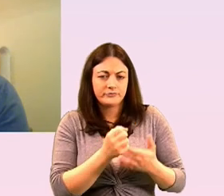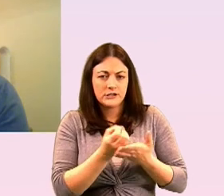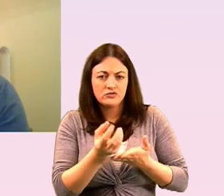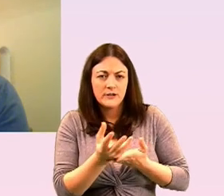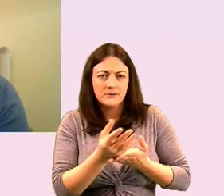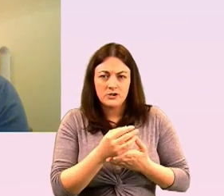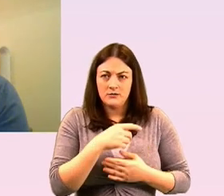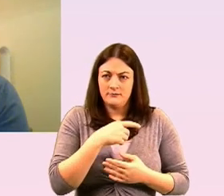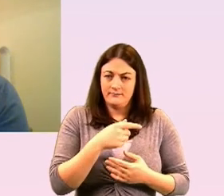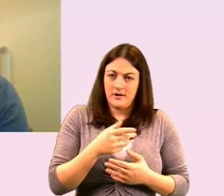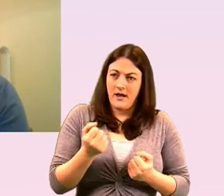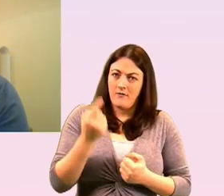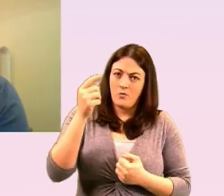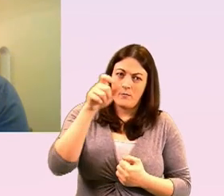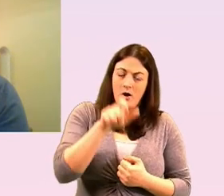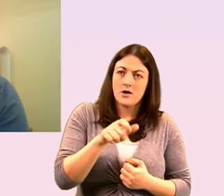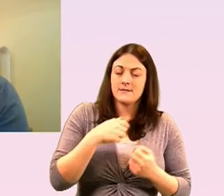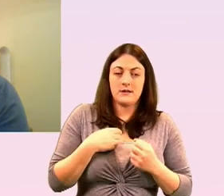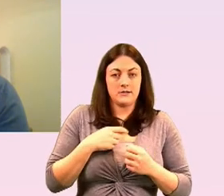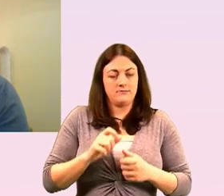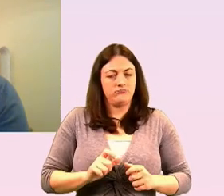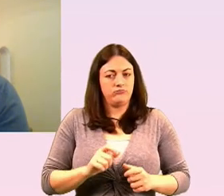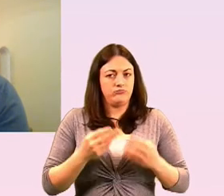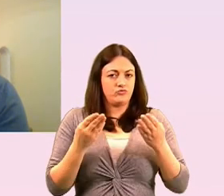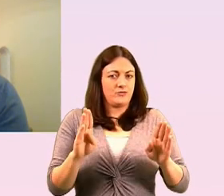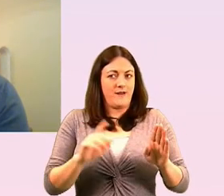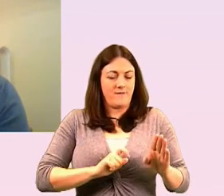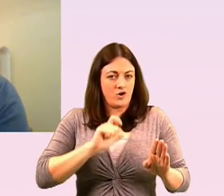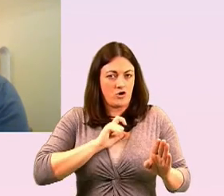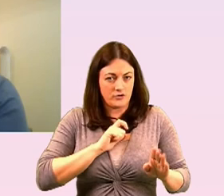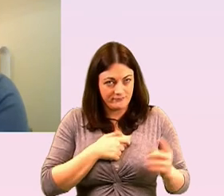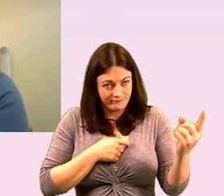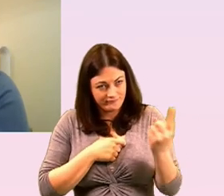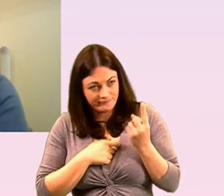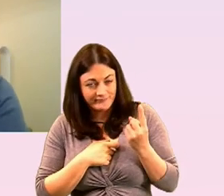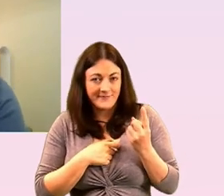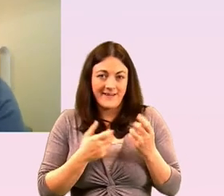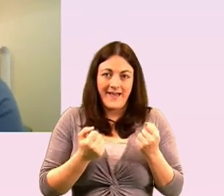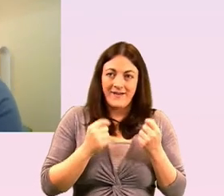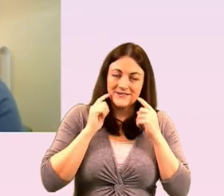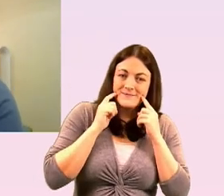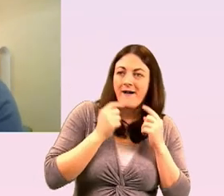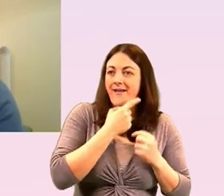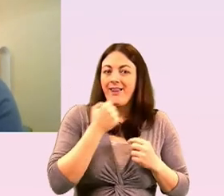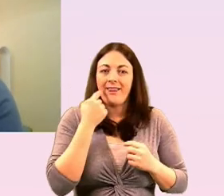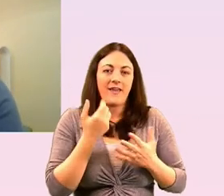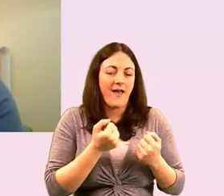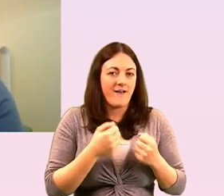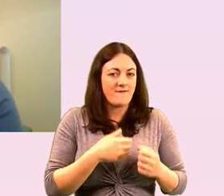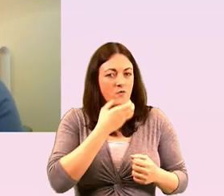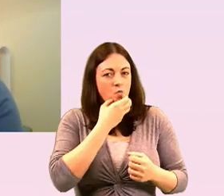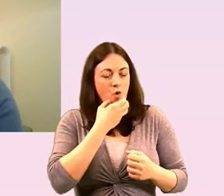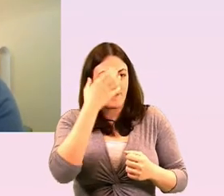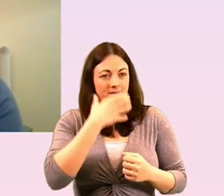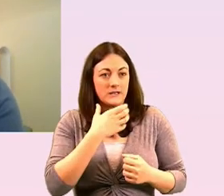courage and they they come to you and they get a smile and a warm face and they're on a new journey i mean that's a wonderfully empowering